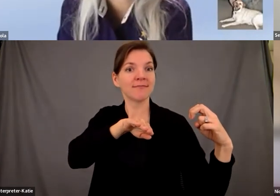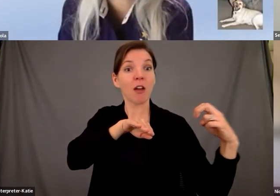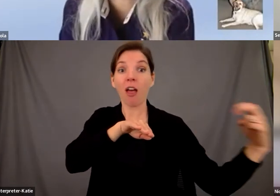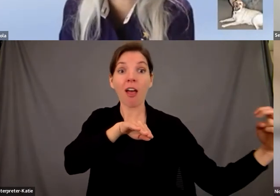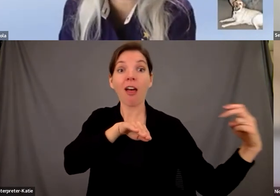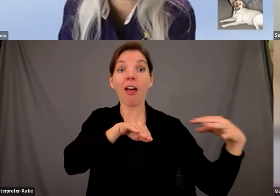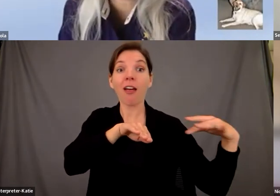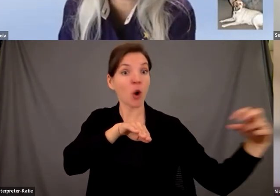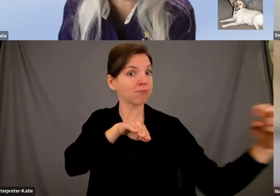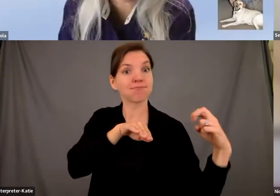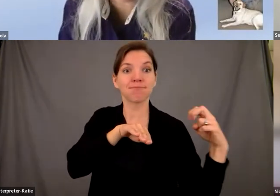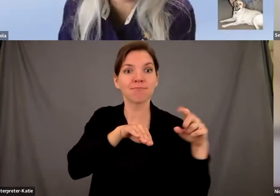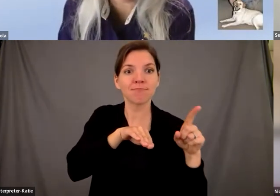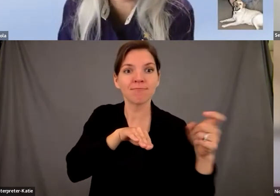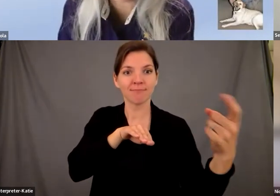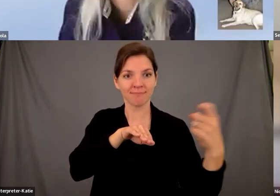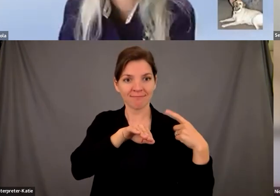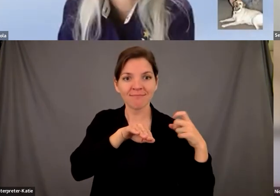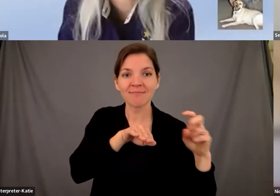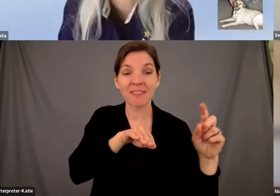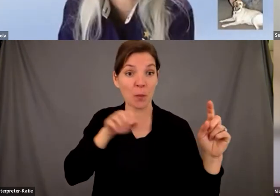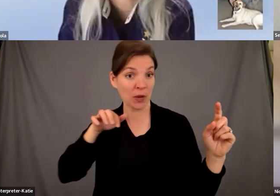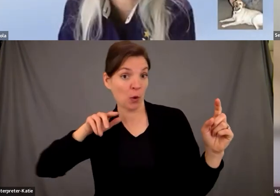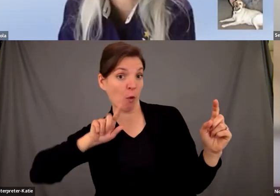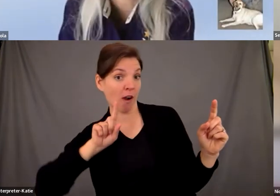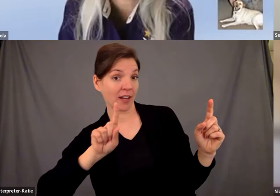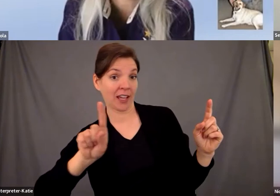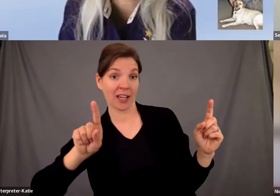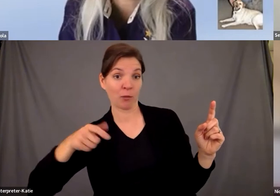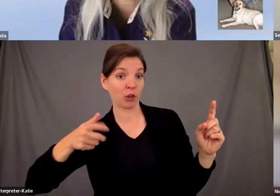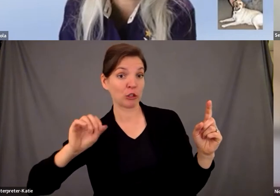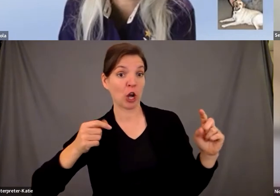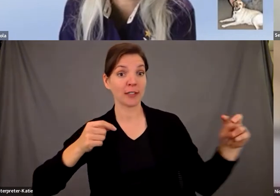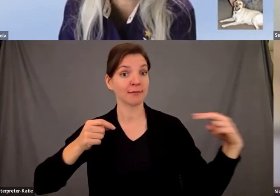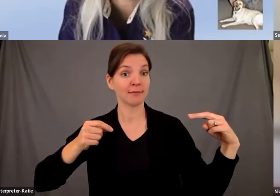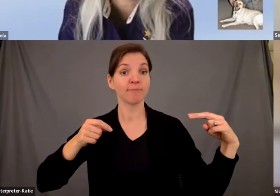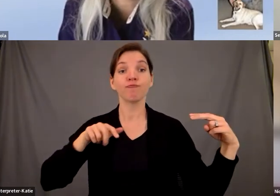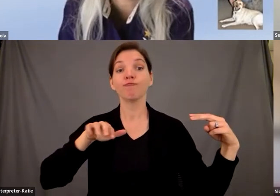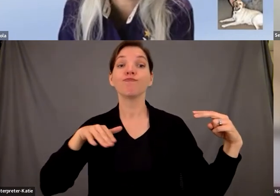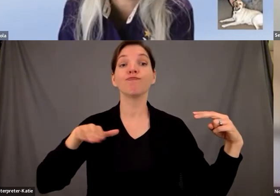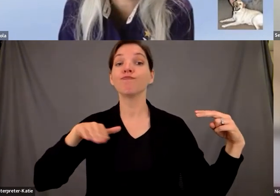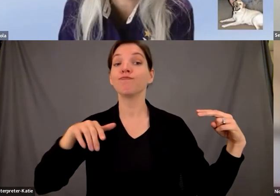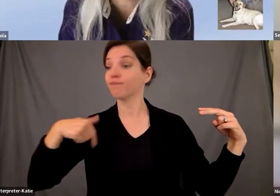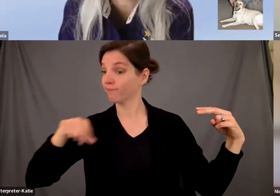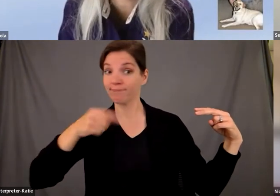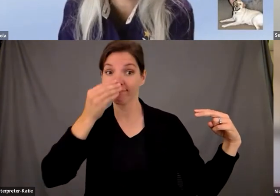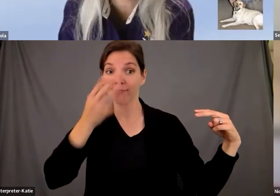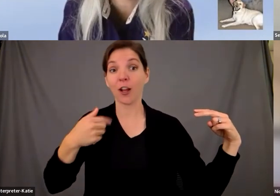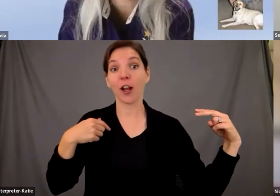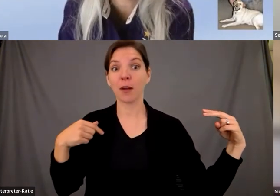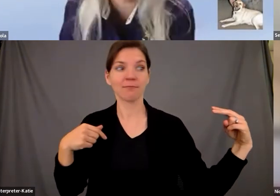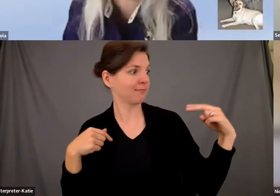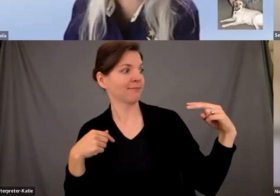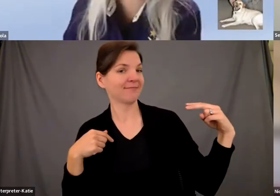a sighted person i thought it was really cool um i'm not sure that the um cheetahs or the guide dogs um were thought it was that cool